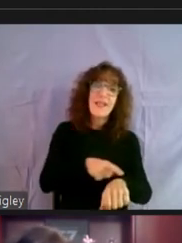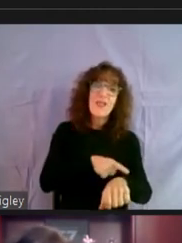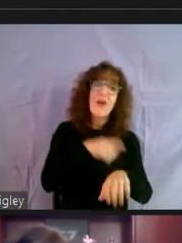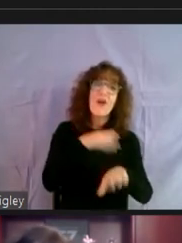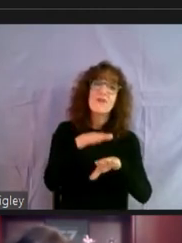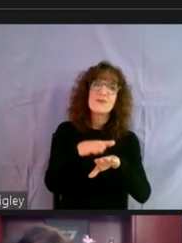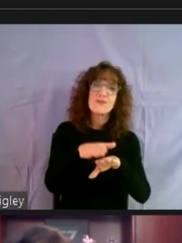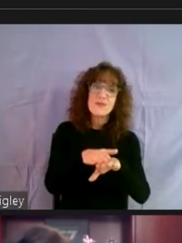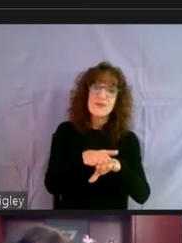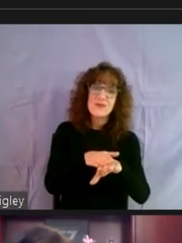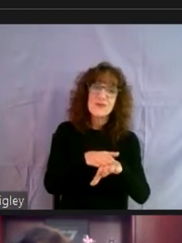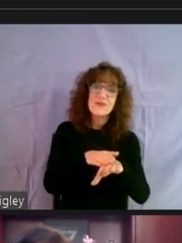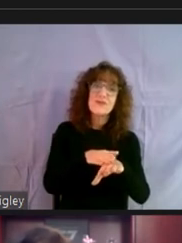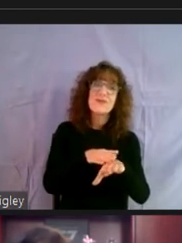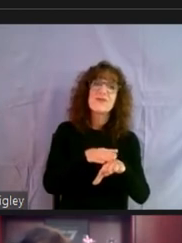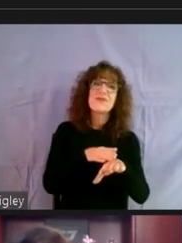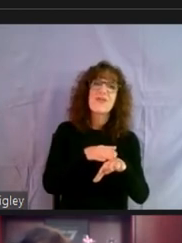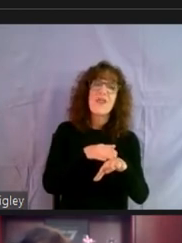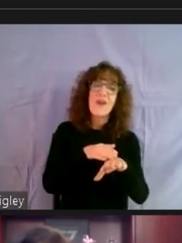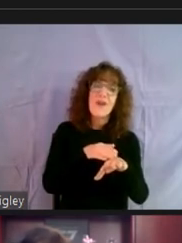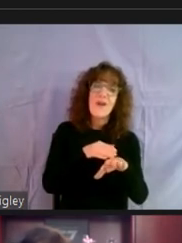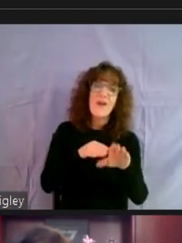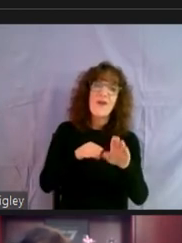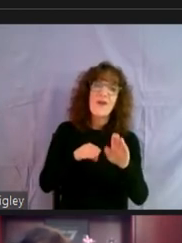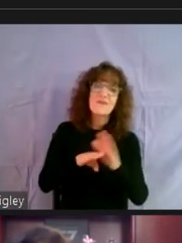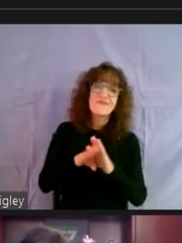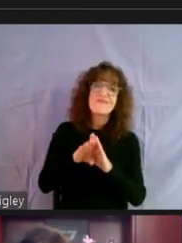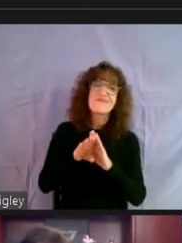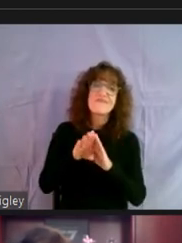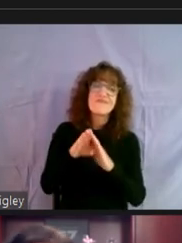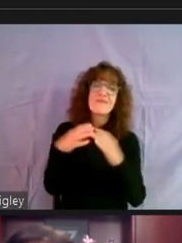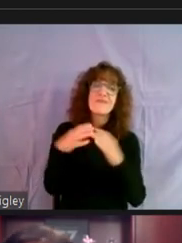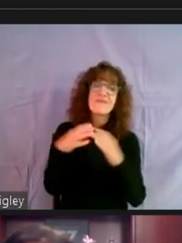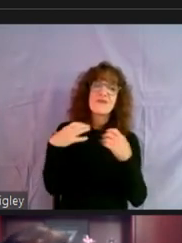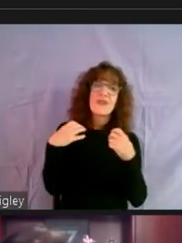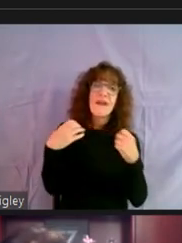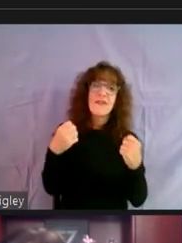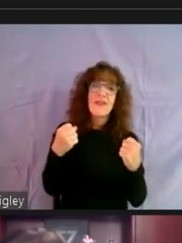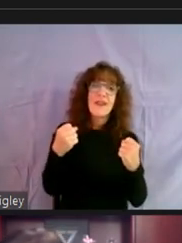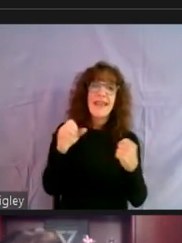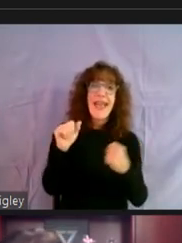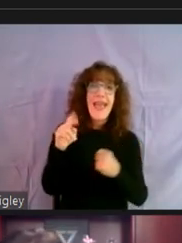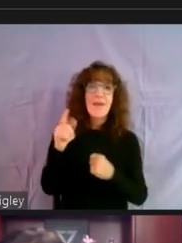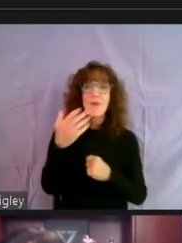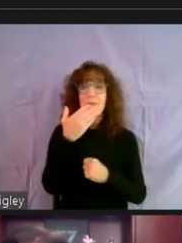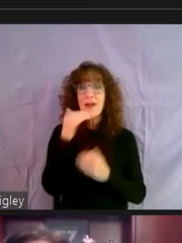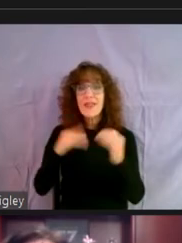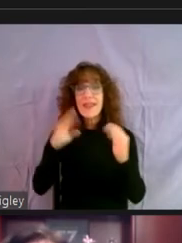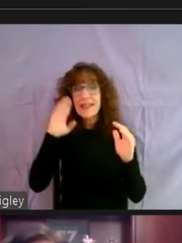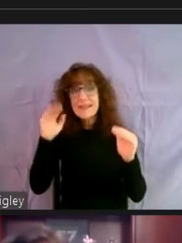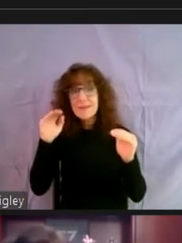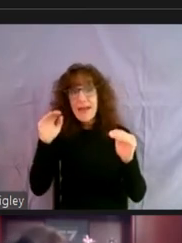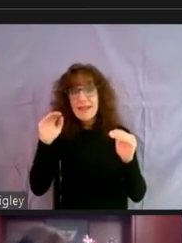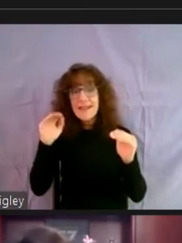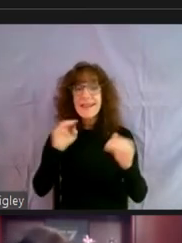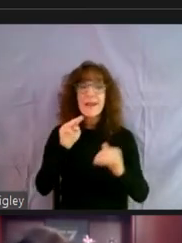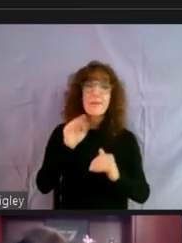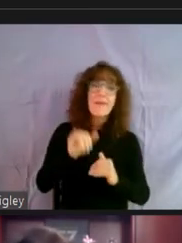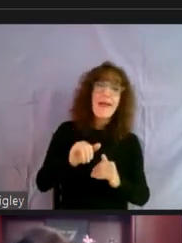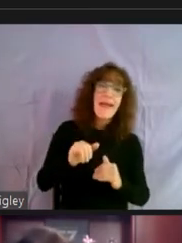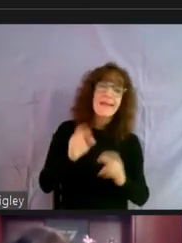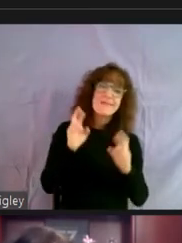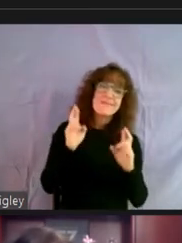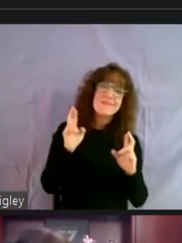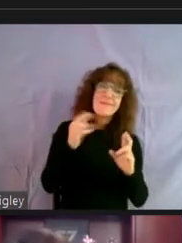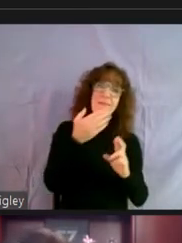slow slug to recovery. So, you know, even if, um, you know, April was better than expected and even if May goes better than we